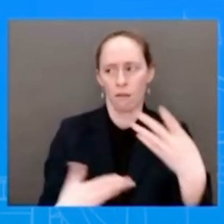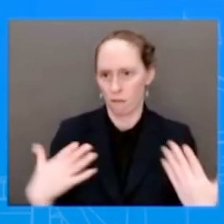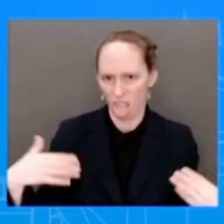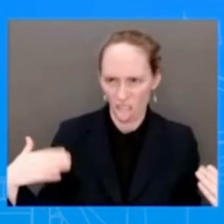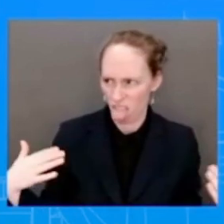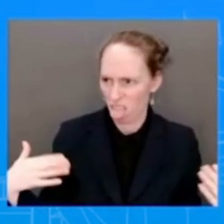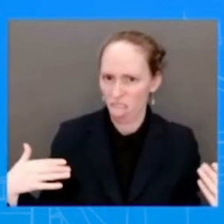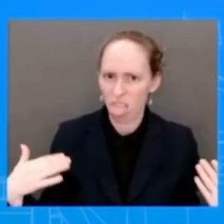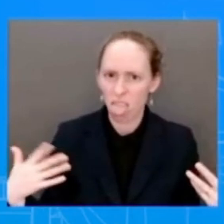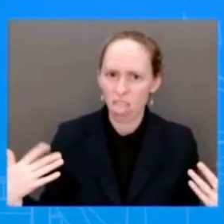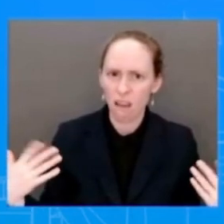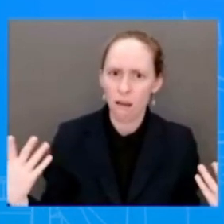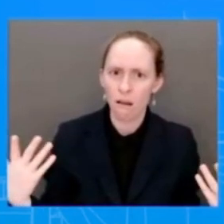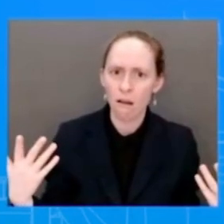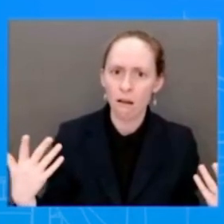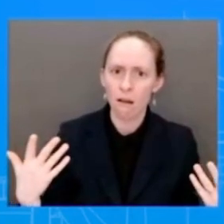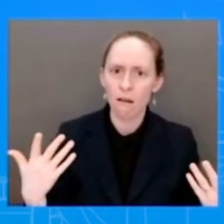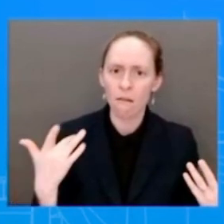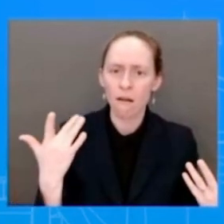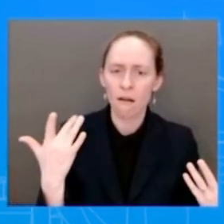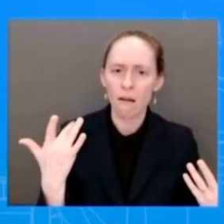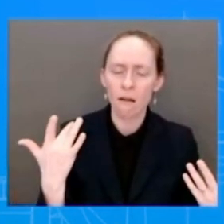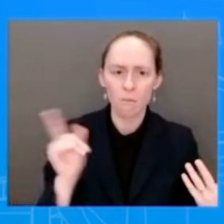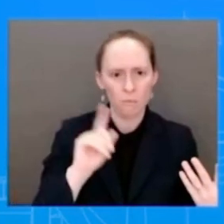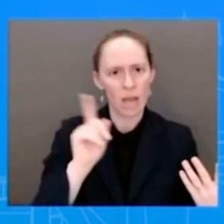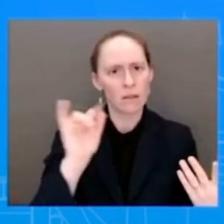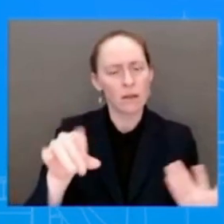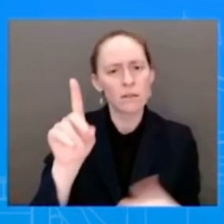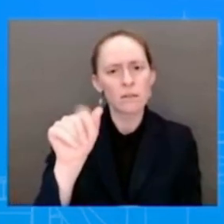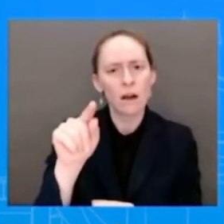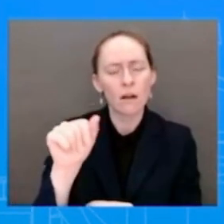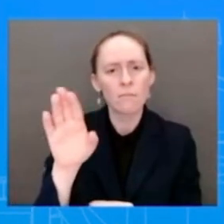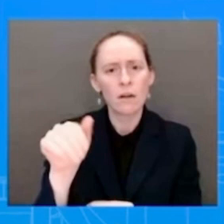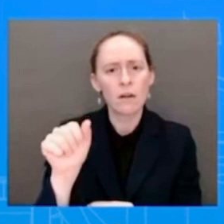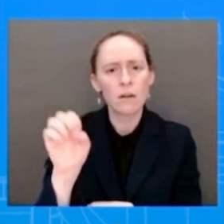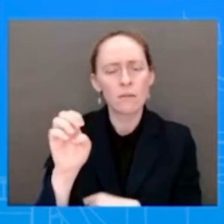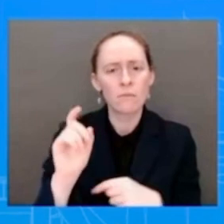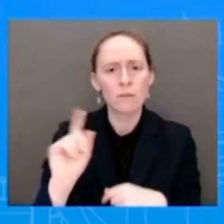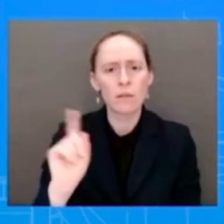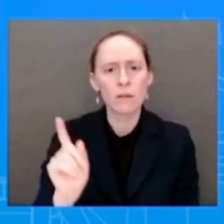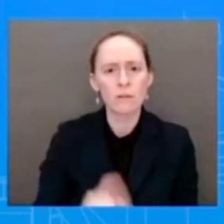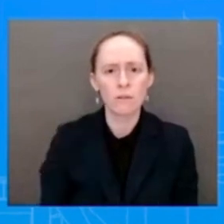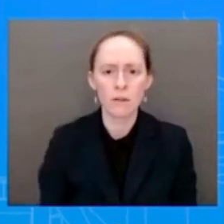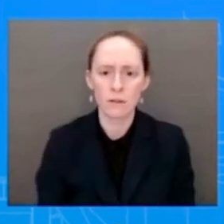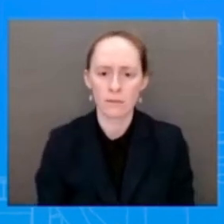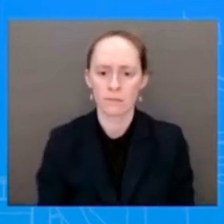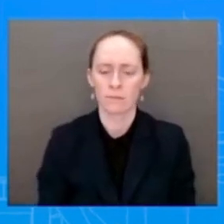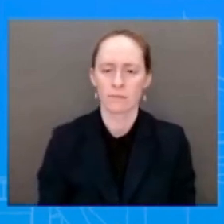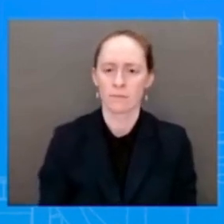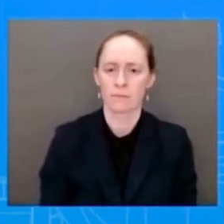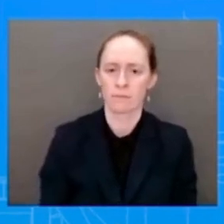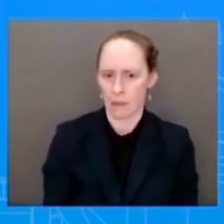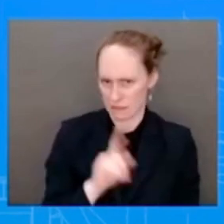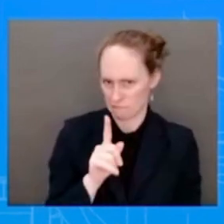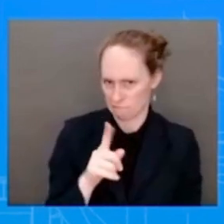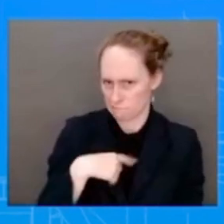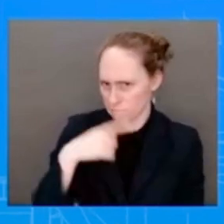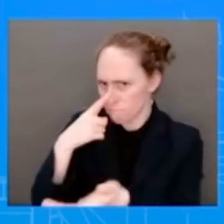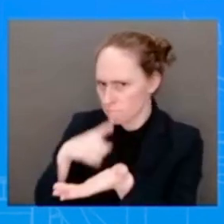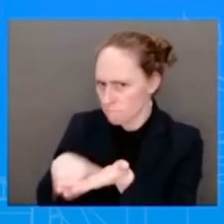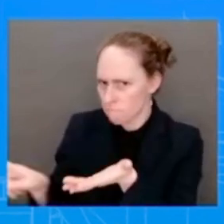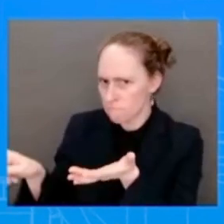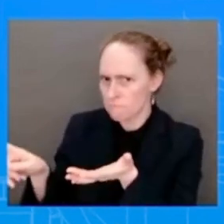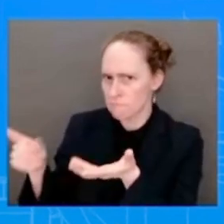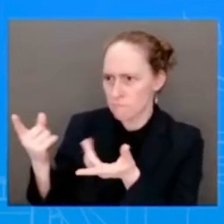efforts. So, I would have to go back to the team to get you a number and see exactly where we are with that database. I don't have that number in front of you,